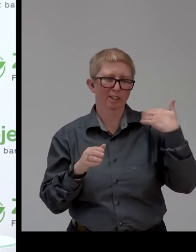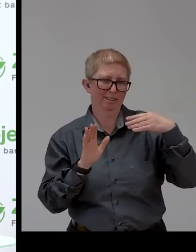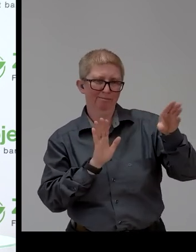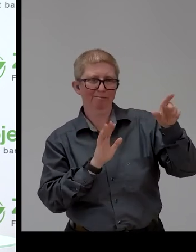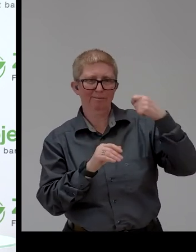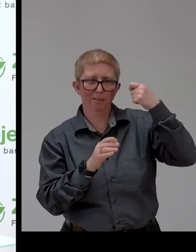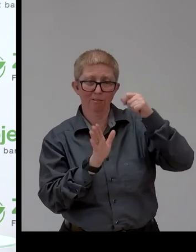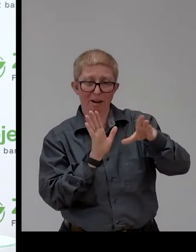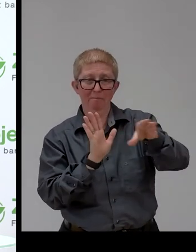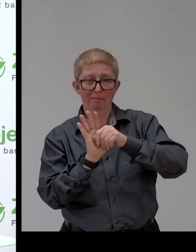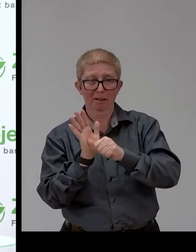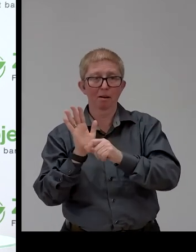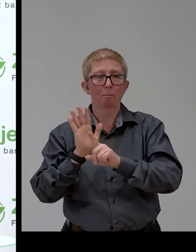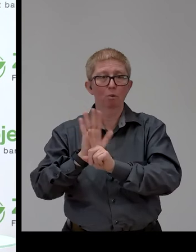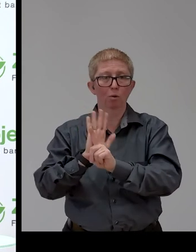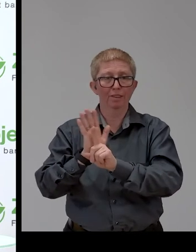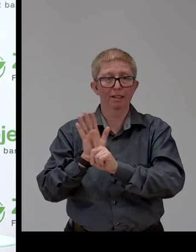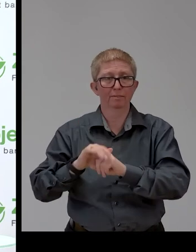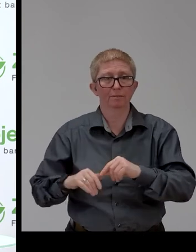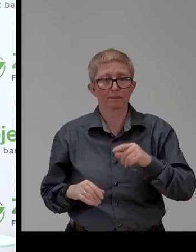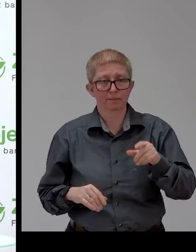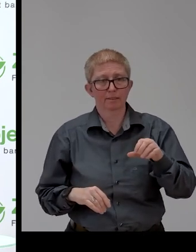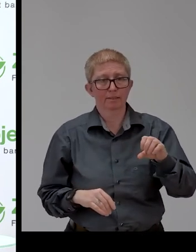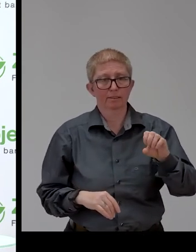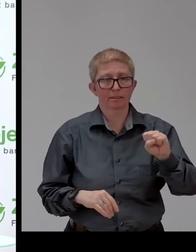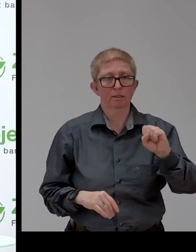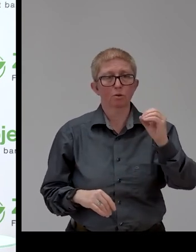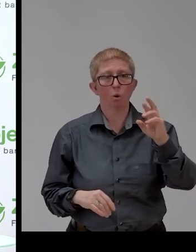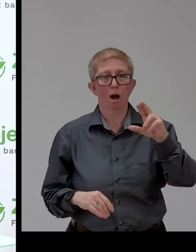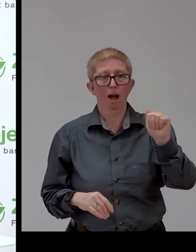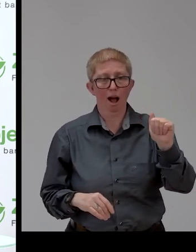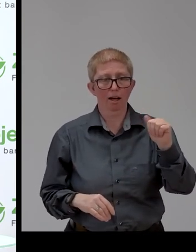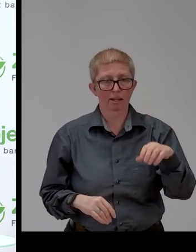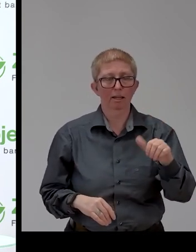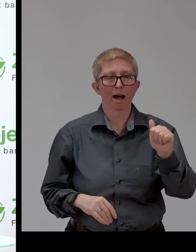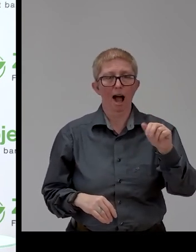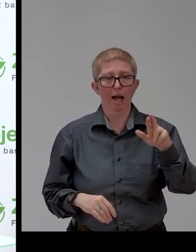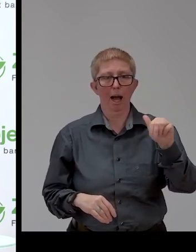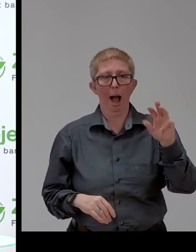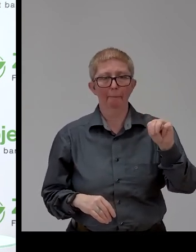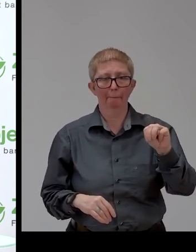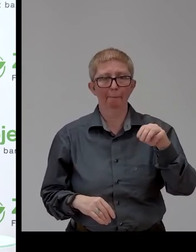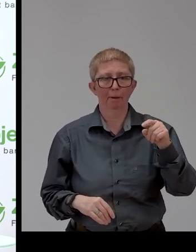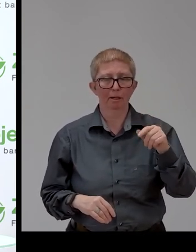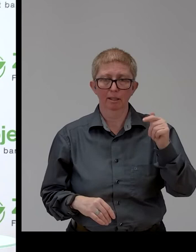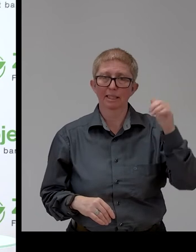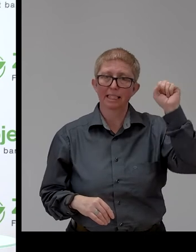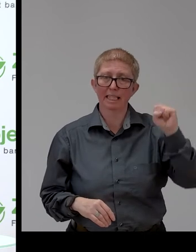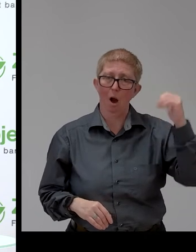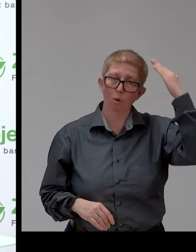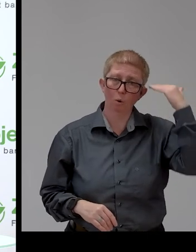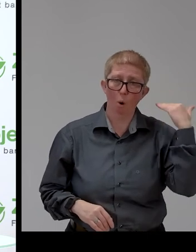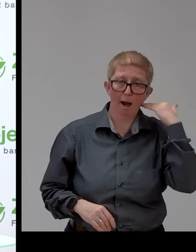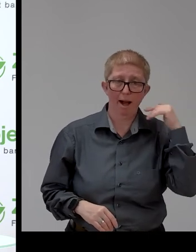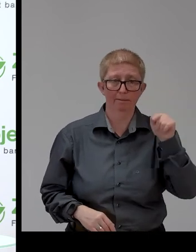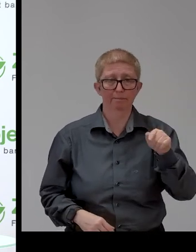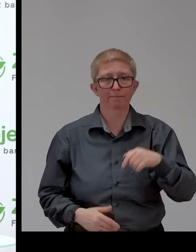SOA ARAM VR Center from South Korea. And the other one is from our friends in Ethiopia to take your paper bags. Go ahead, please.